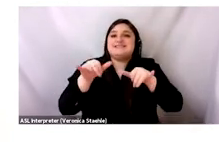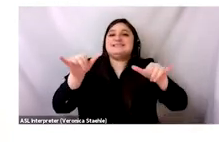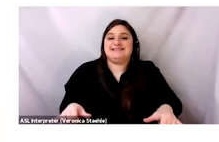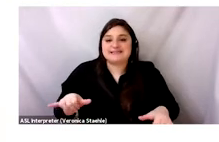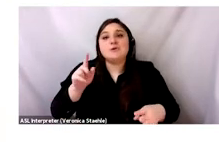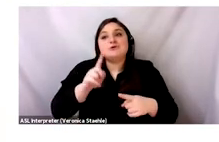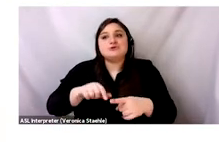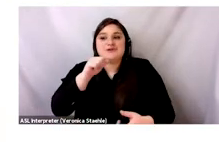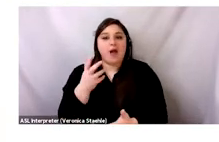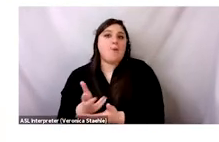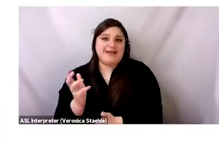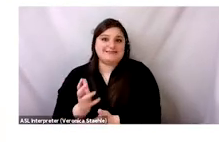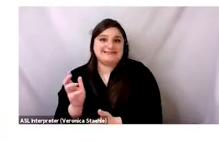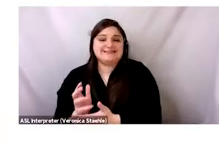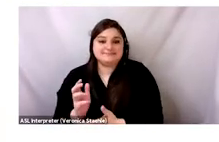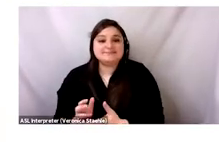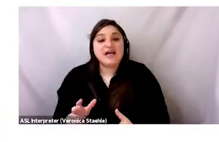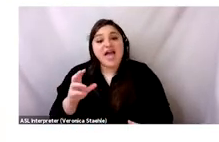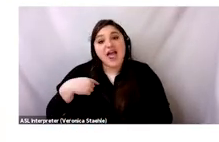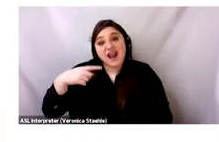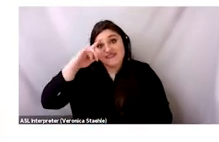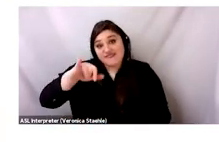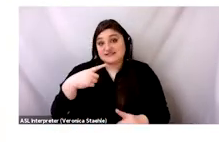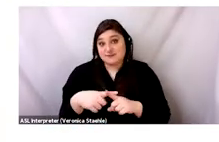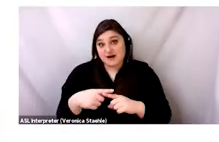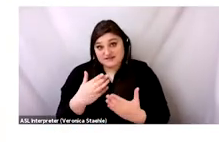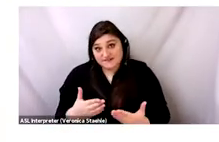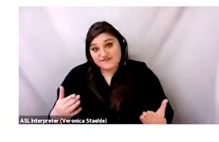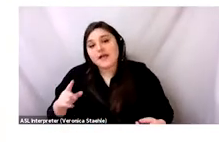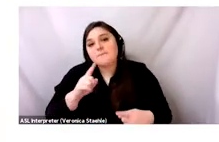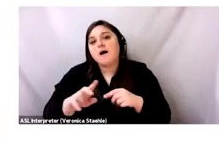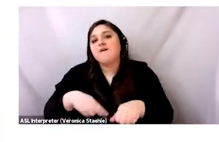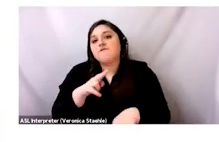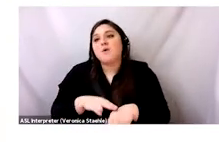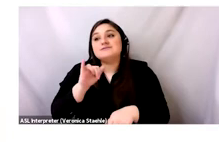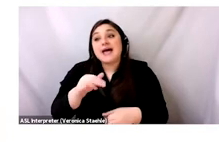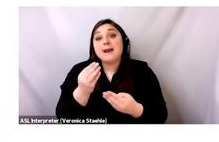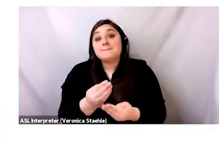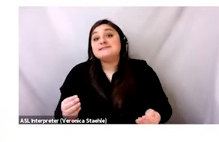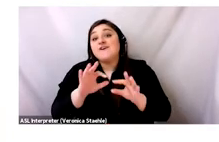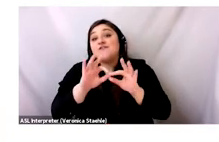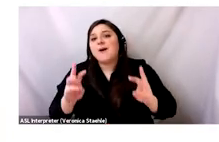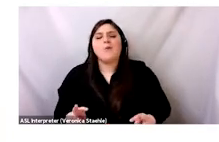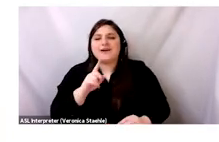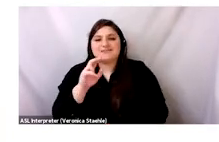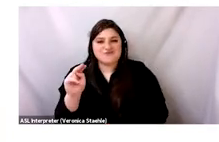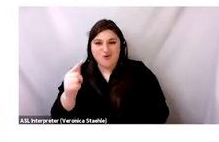regenerating natural systems. And I think all of this is really positive. I also believe that a materials-based framework